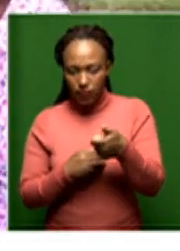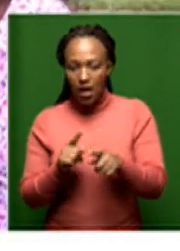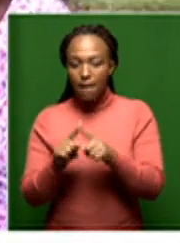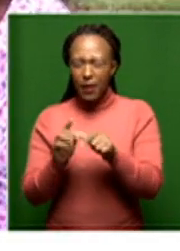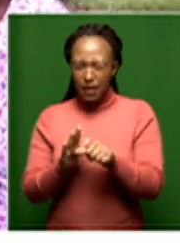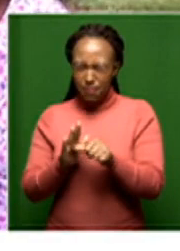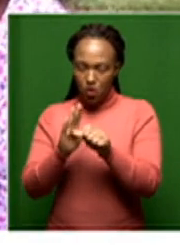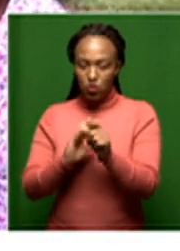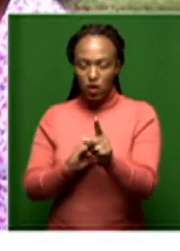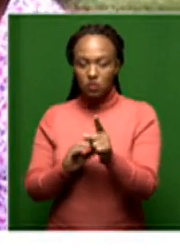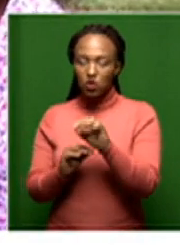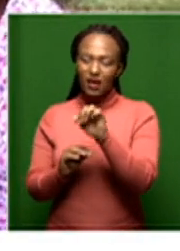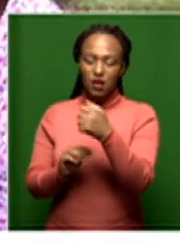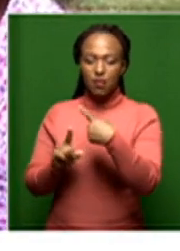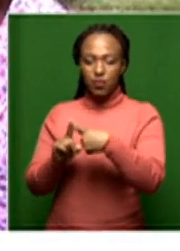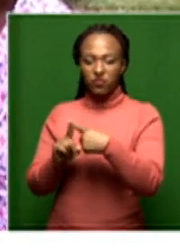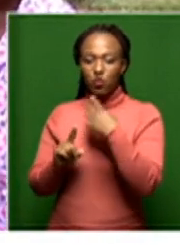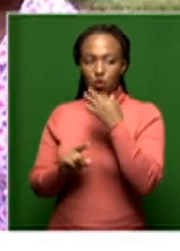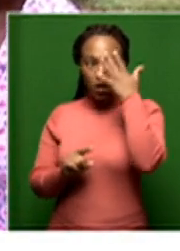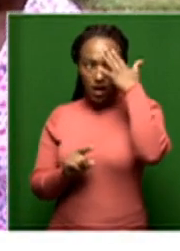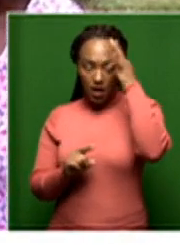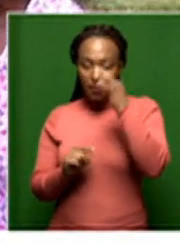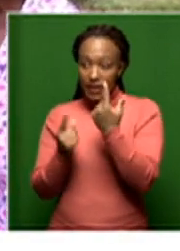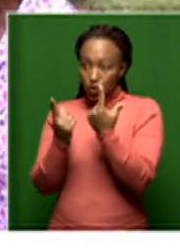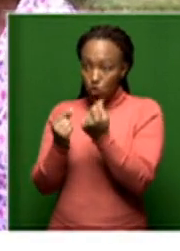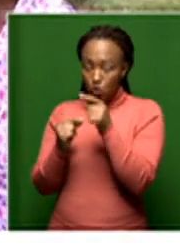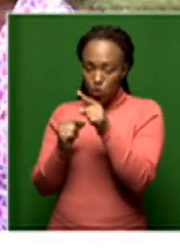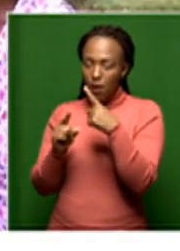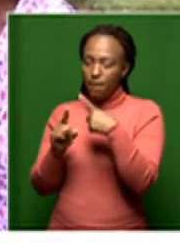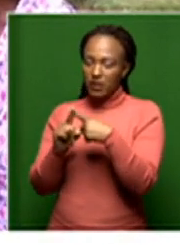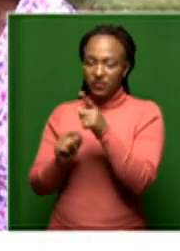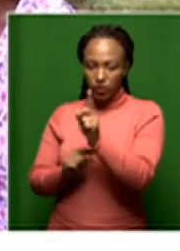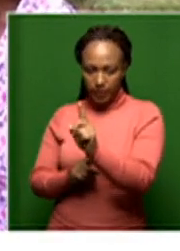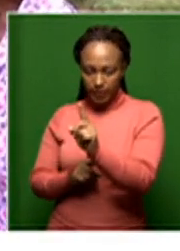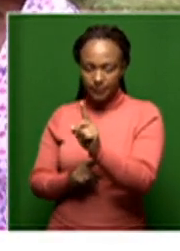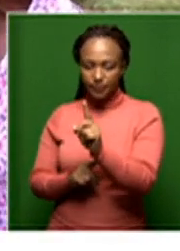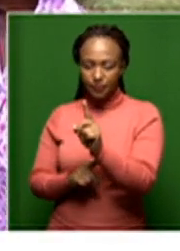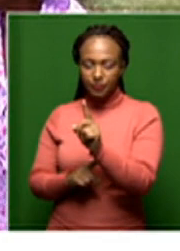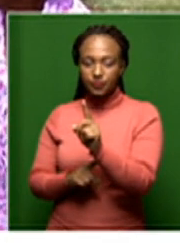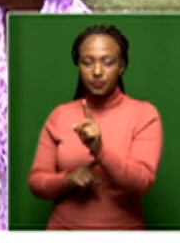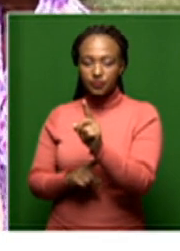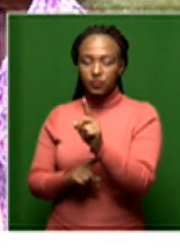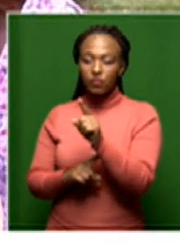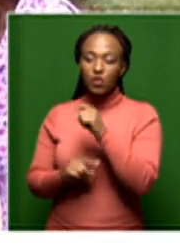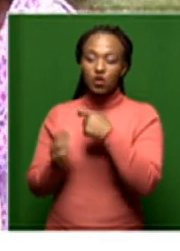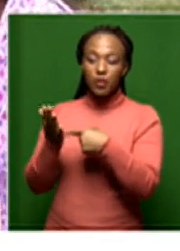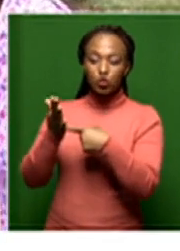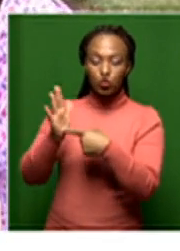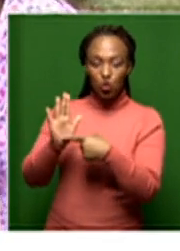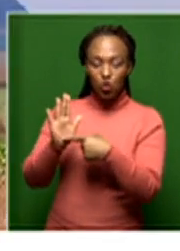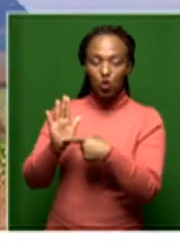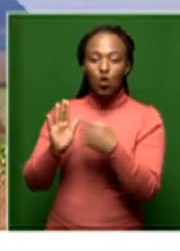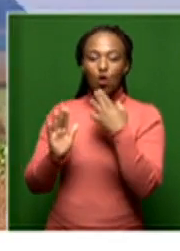element on the positive side of what the government is doing, the critical element is to illustrate the